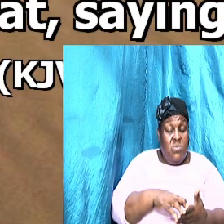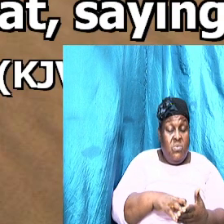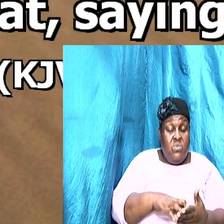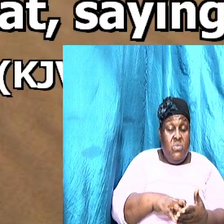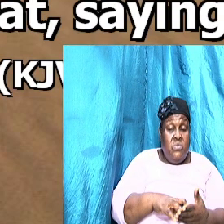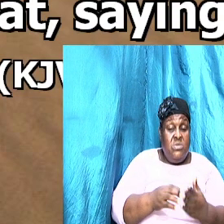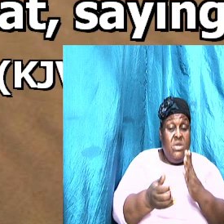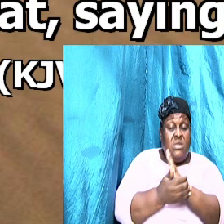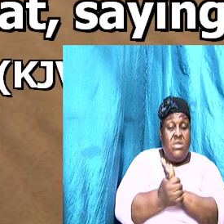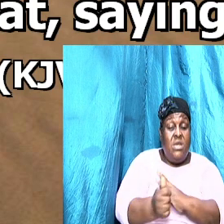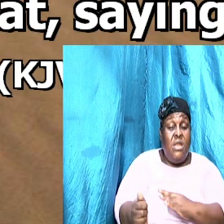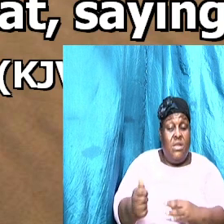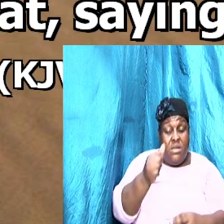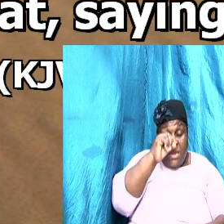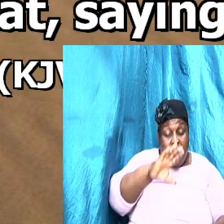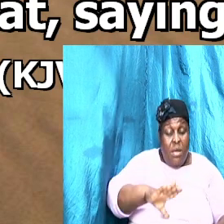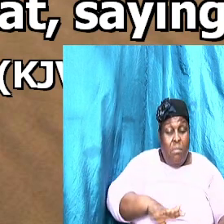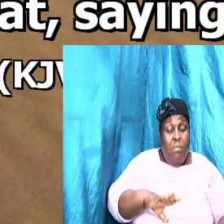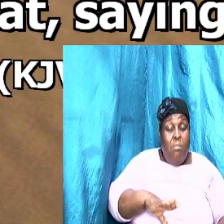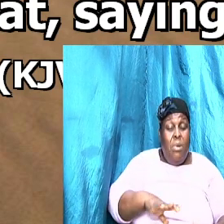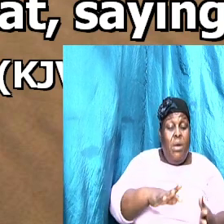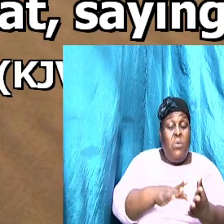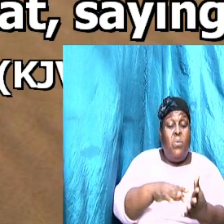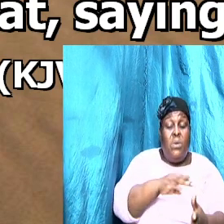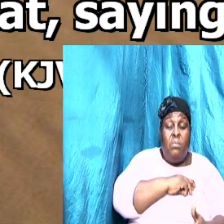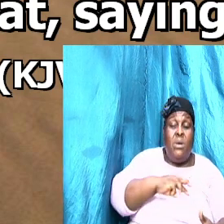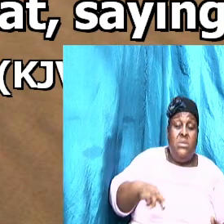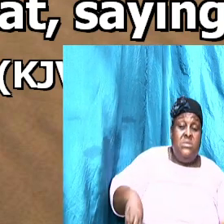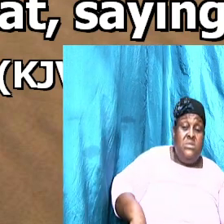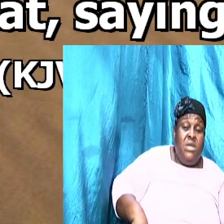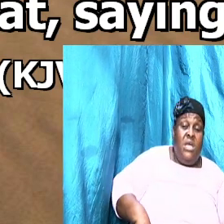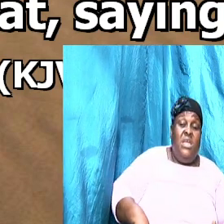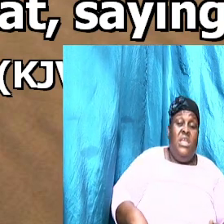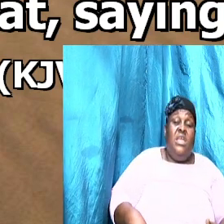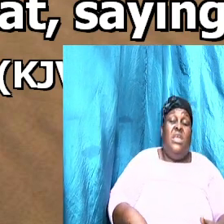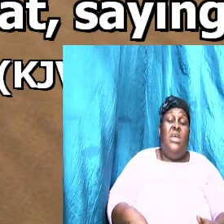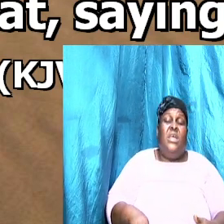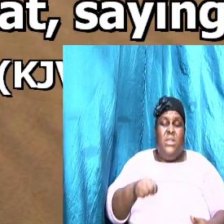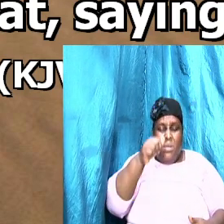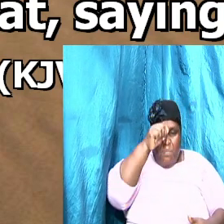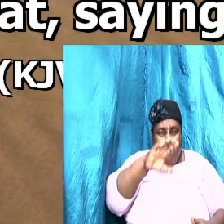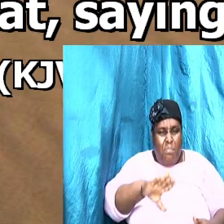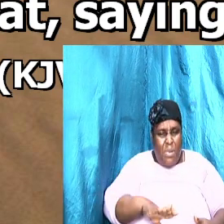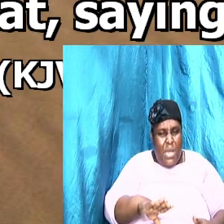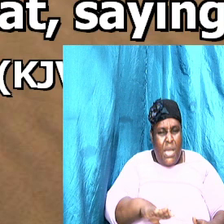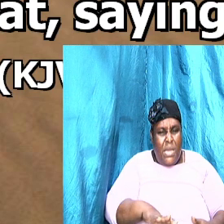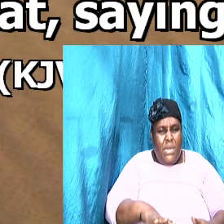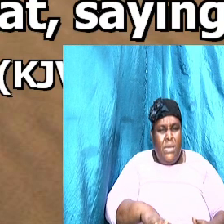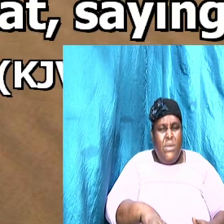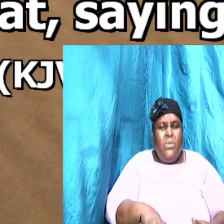Look what this little man owed him. now one hundred penny or one hundred pence.